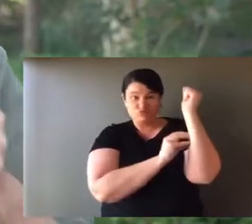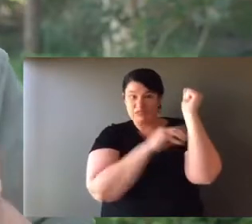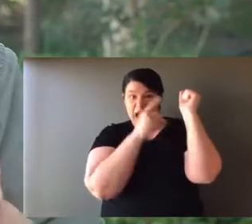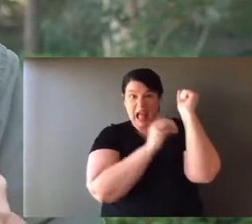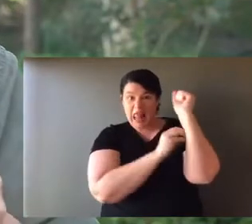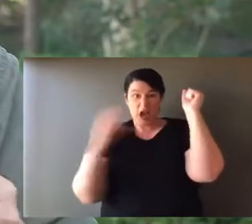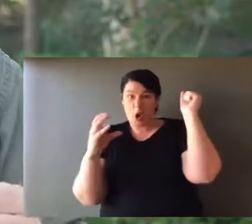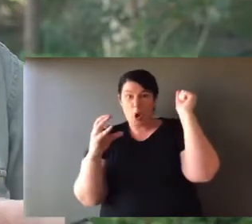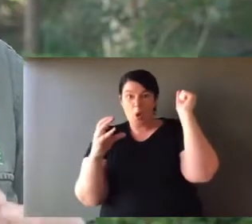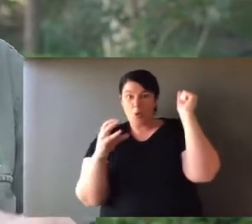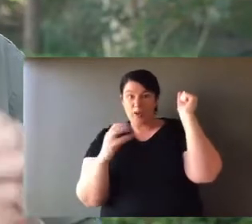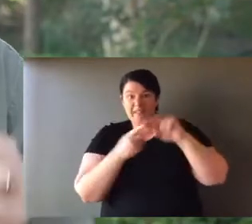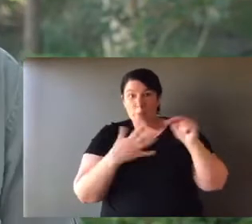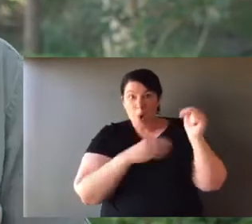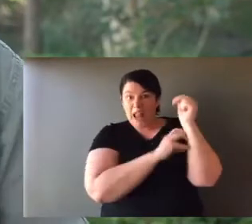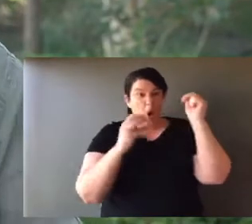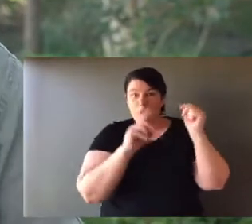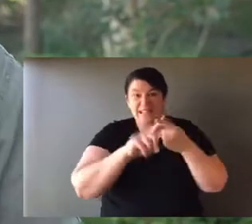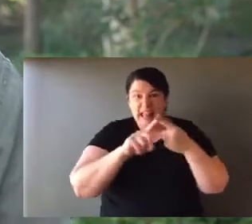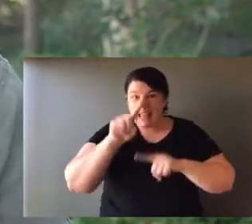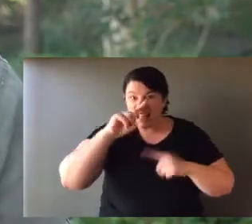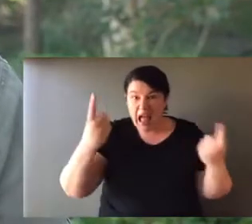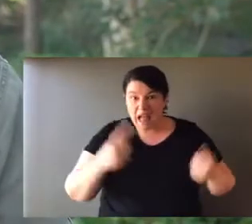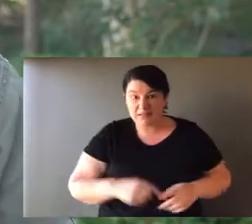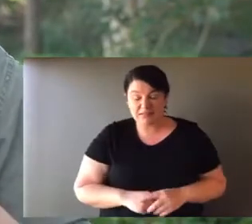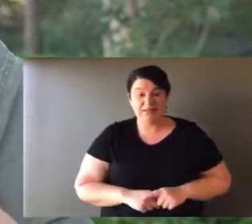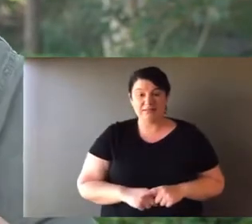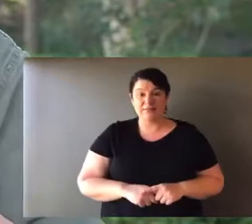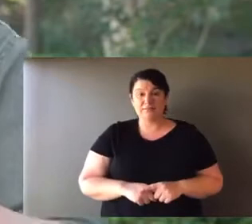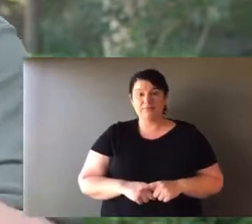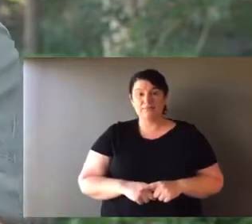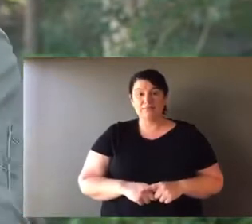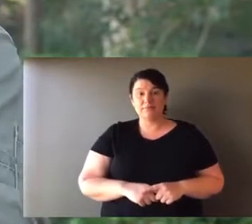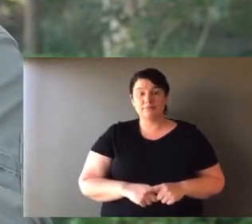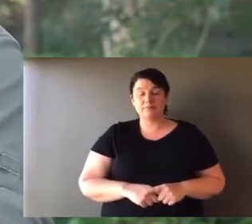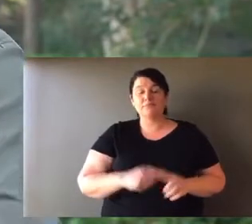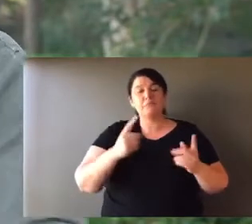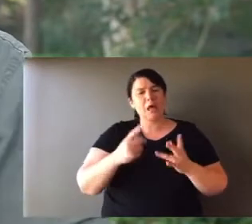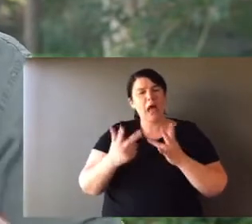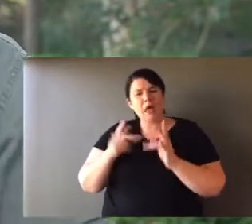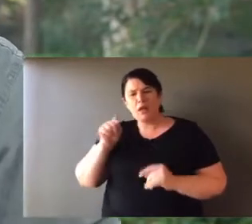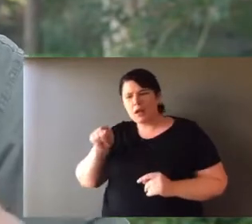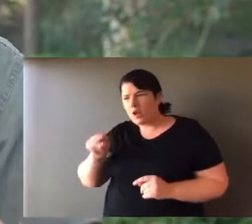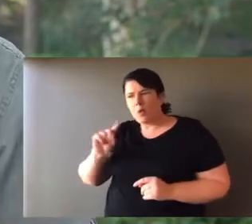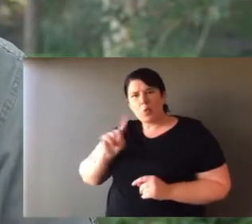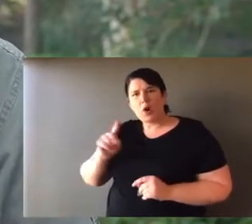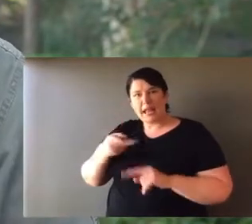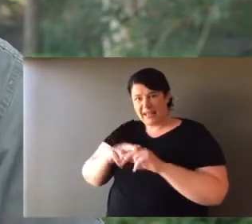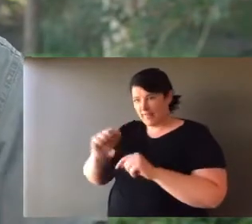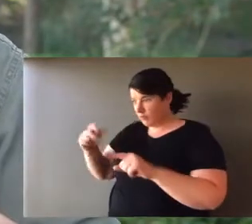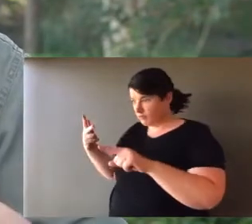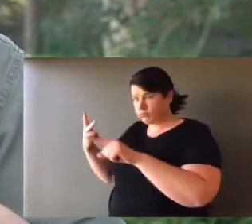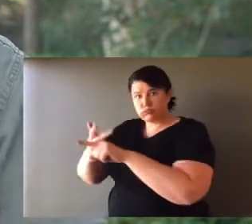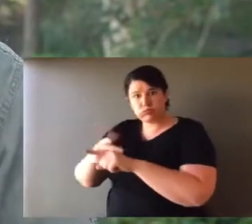fused to the teat. It can't let go even if it wants to. Now just as an aside. When people find